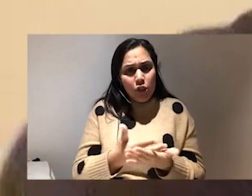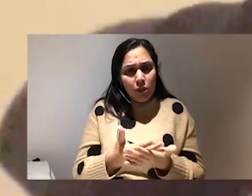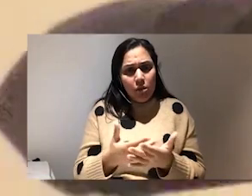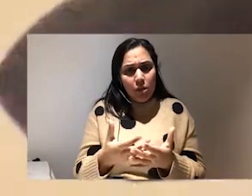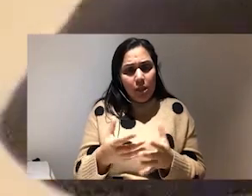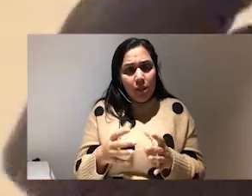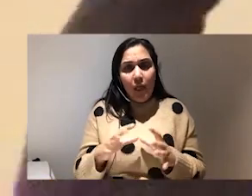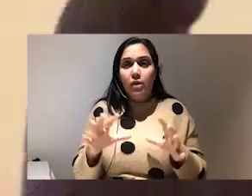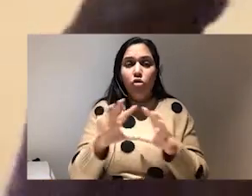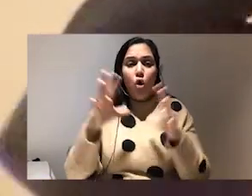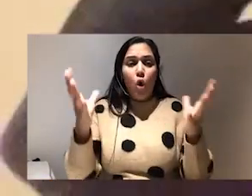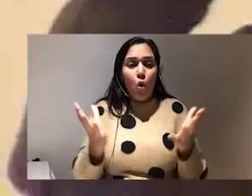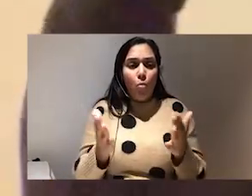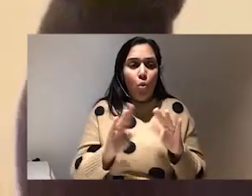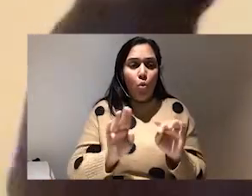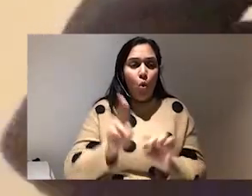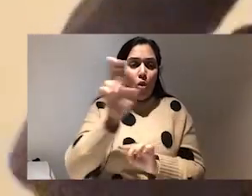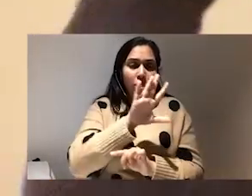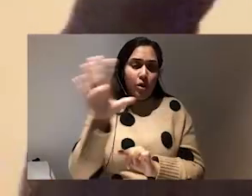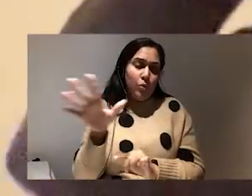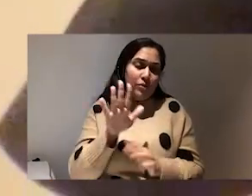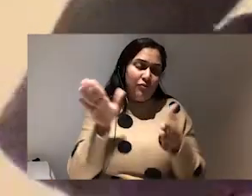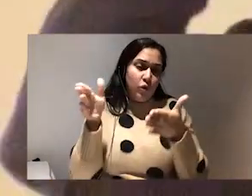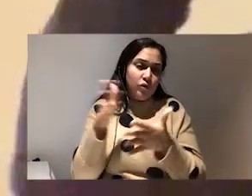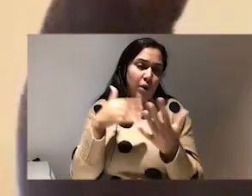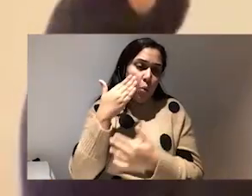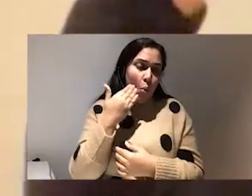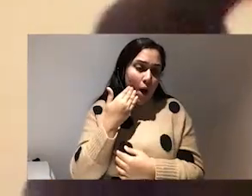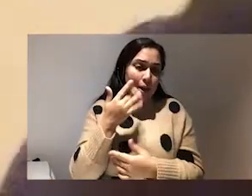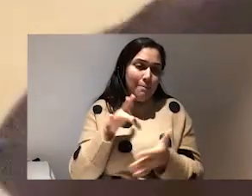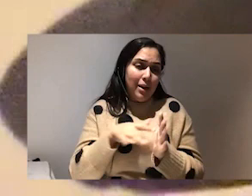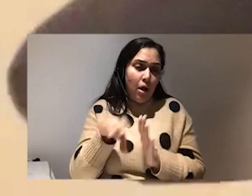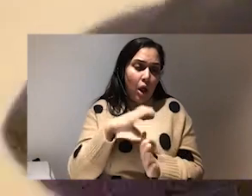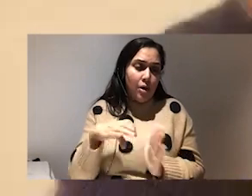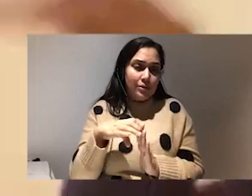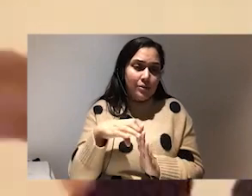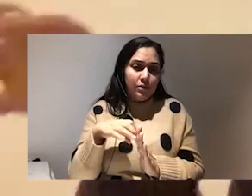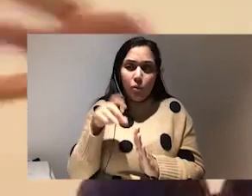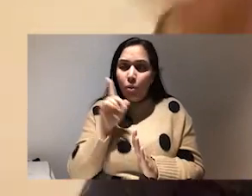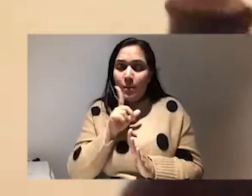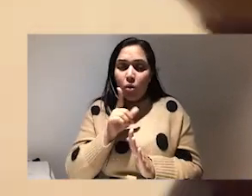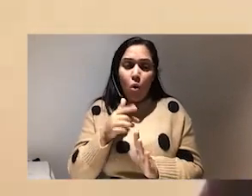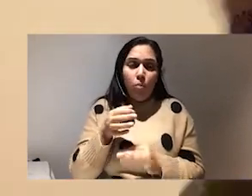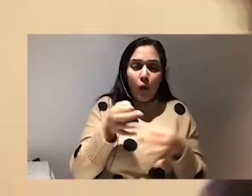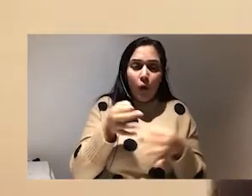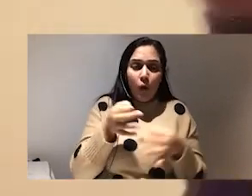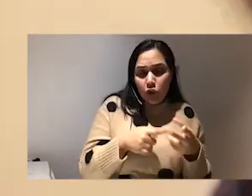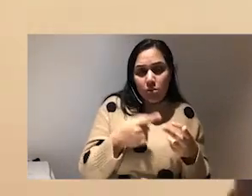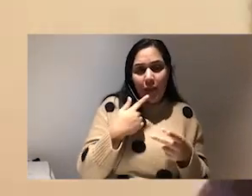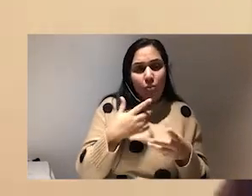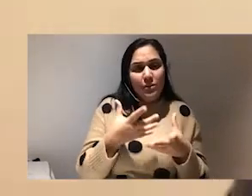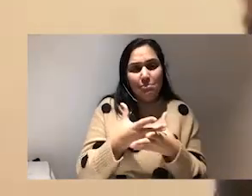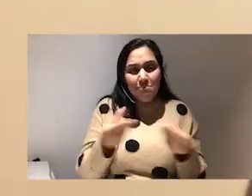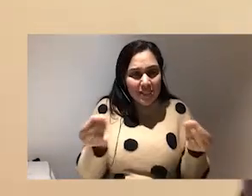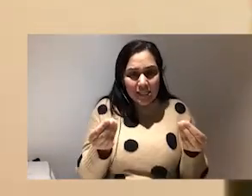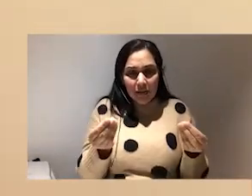was being framed around white women, white middle class people, celebrities, white politicians. And it was completely missing the underbelly, the